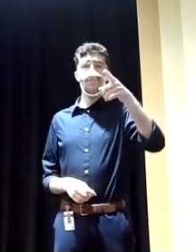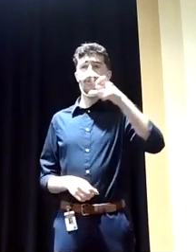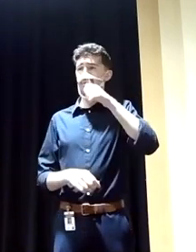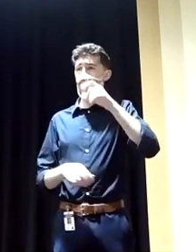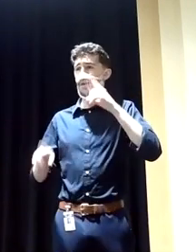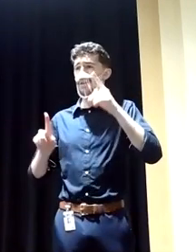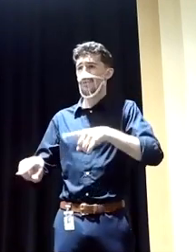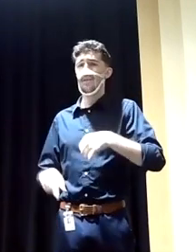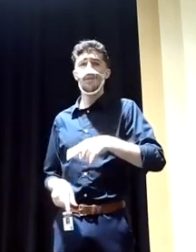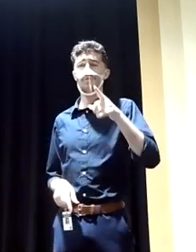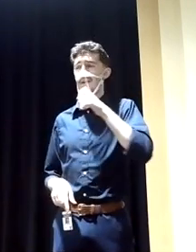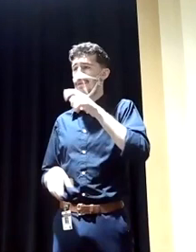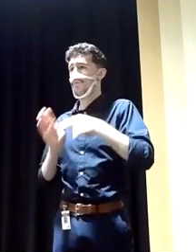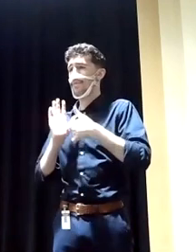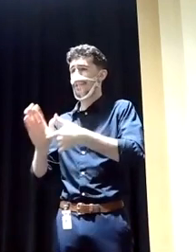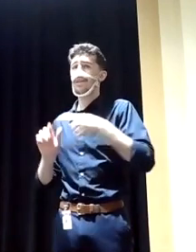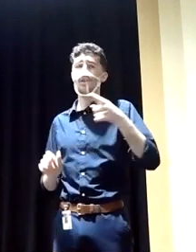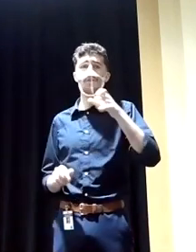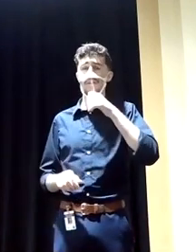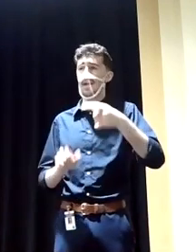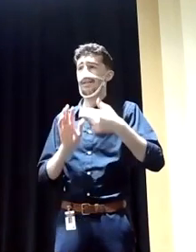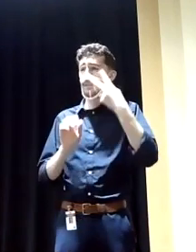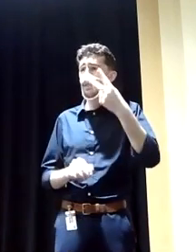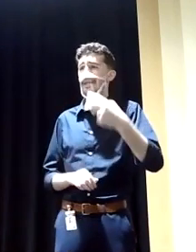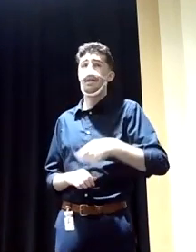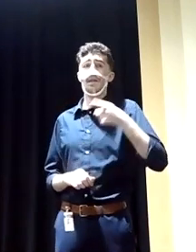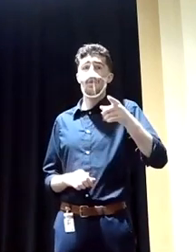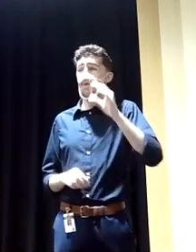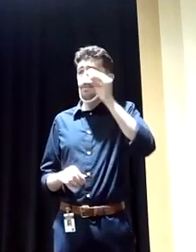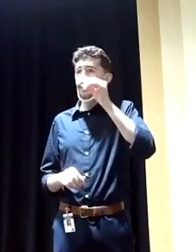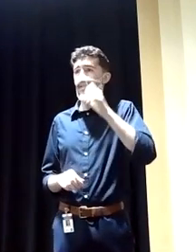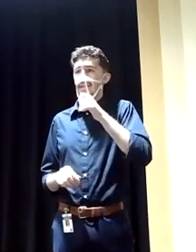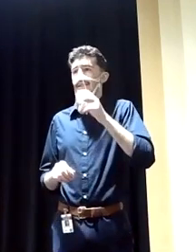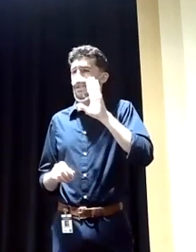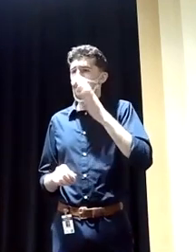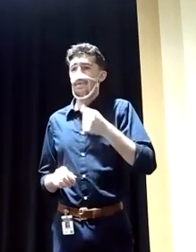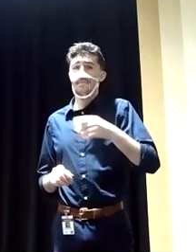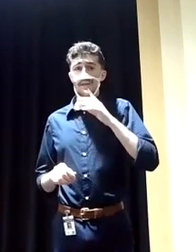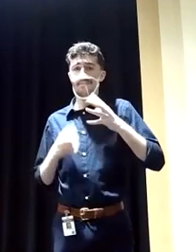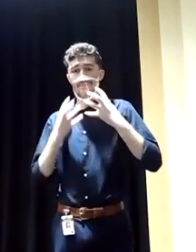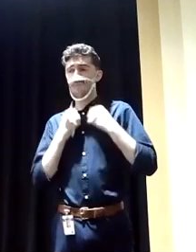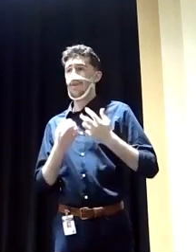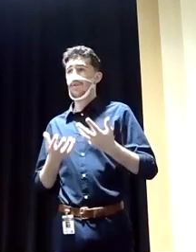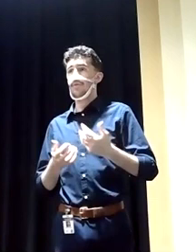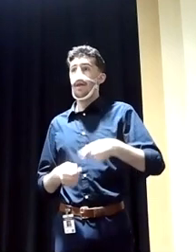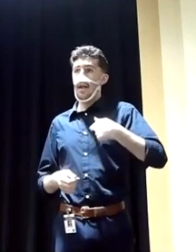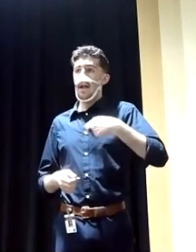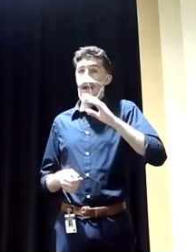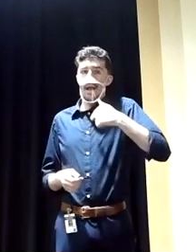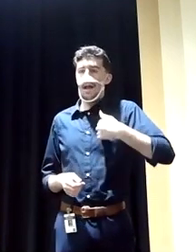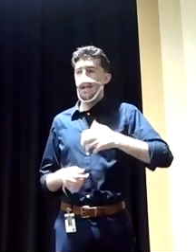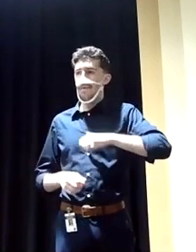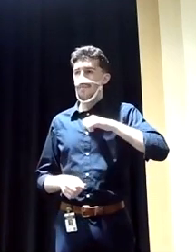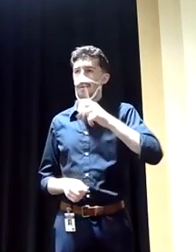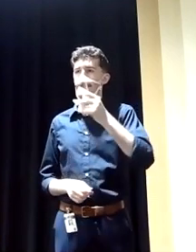not of a popular community. I'm the daughter of Palestinian immigrants. I'm proud to say that I'm a Palestinian immigrant and I will